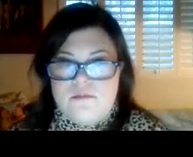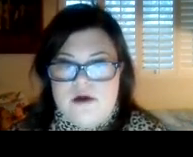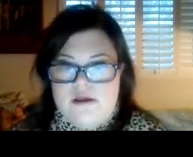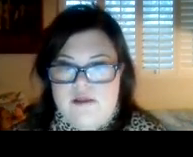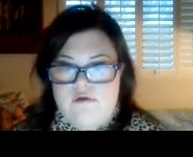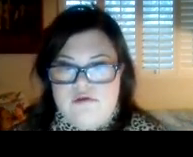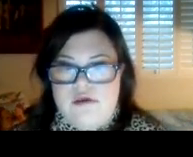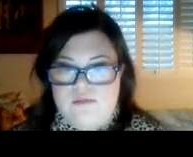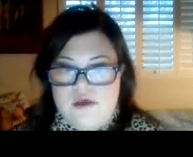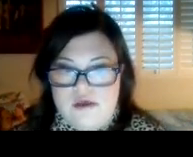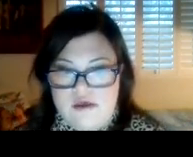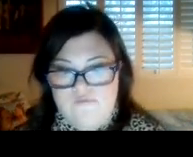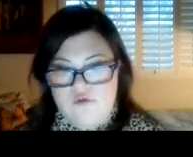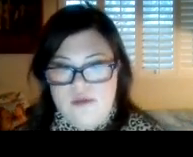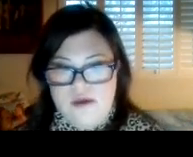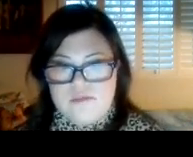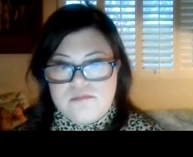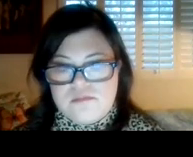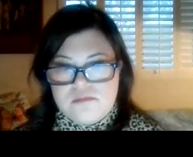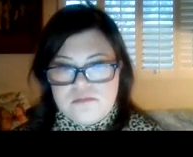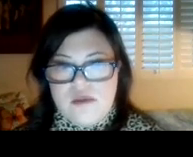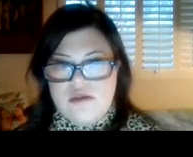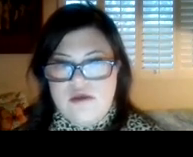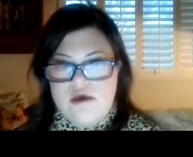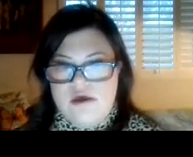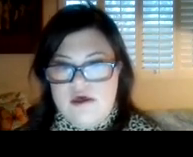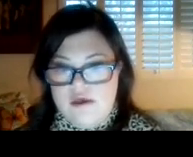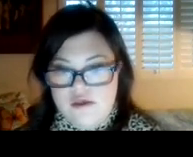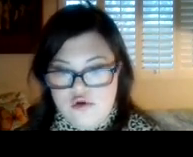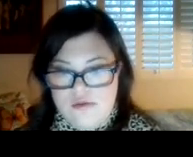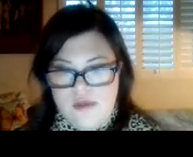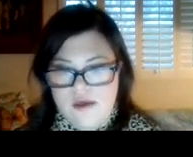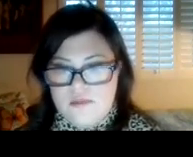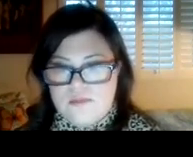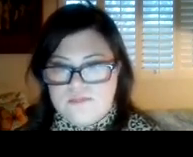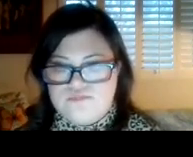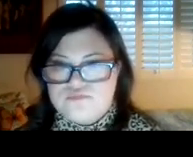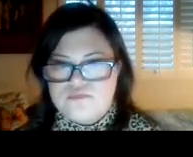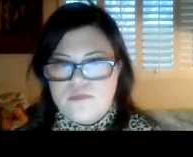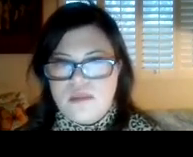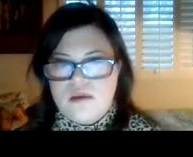My cheer team heard from me. They ignored me.